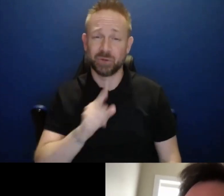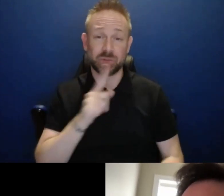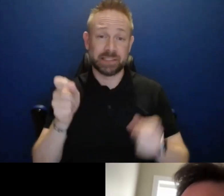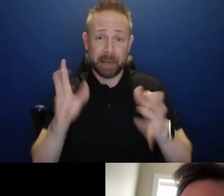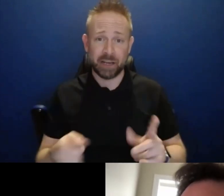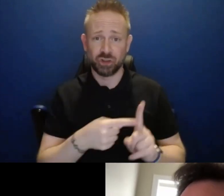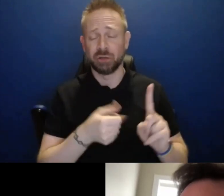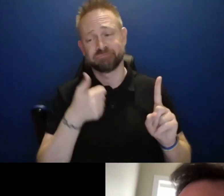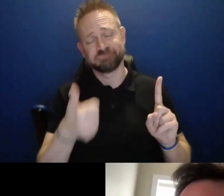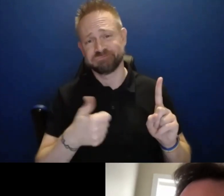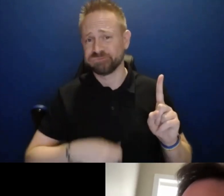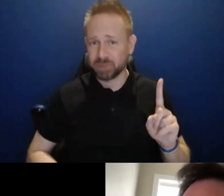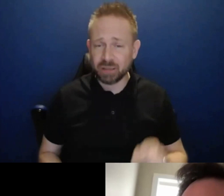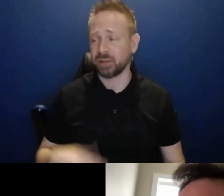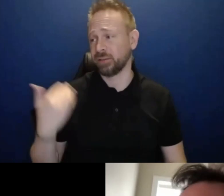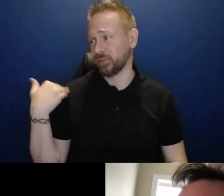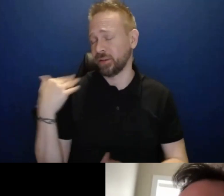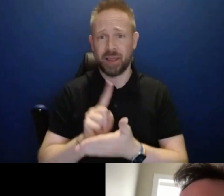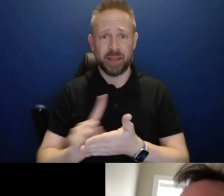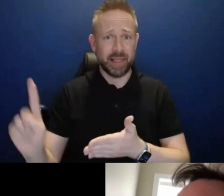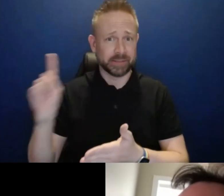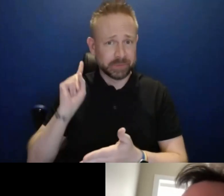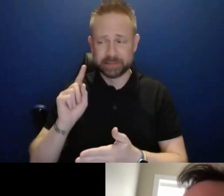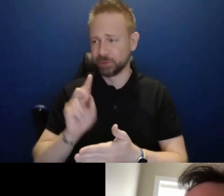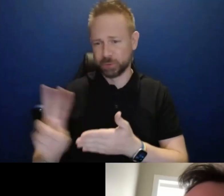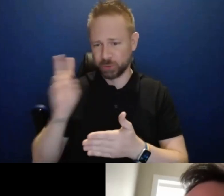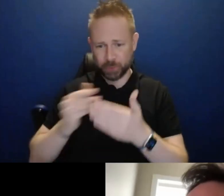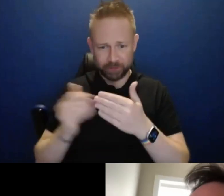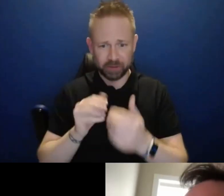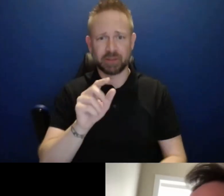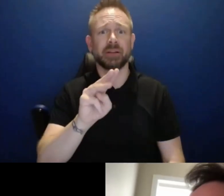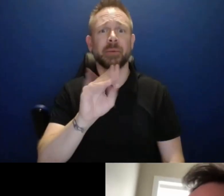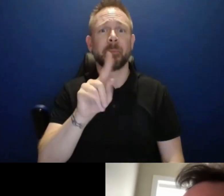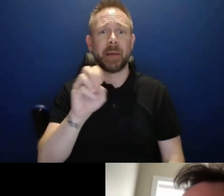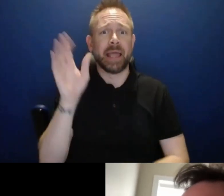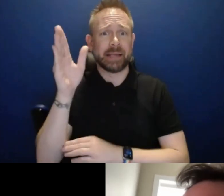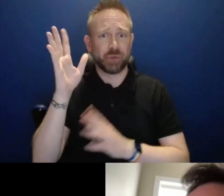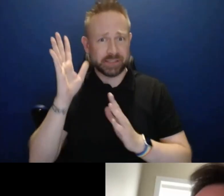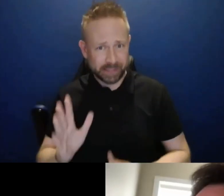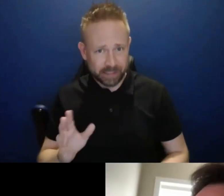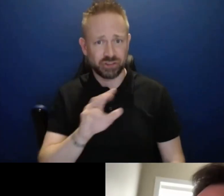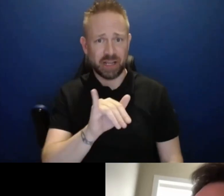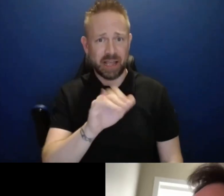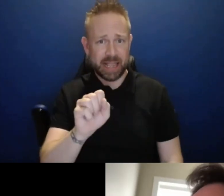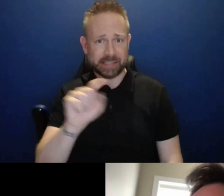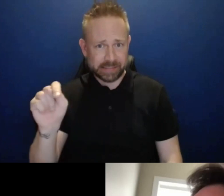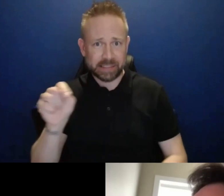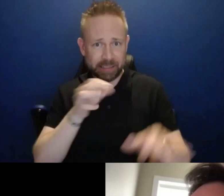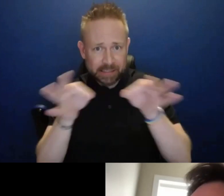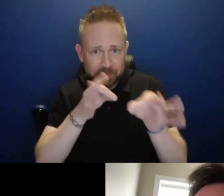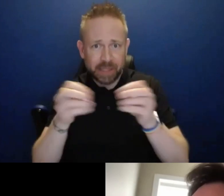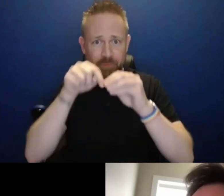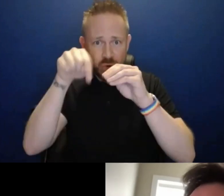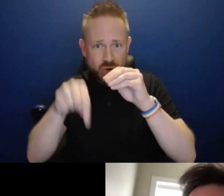and with Mike's presentation a week and a half ago to IST that laid out this structure that was presented here more specifically and more in depth.